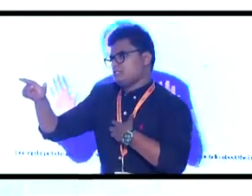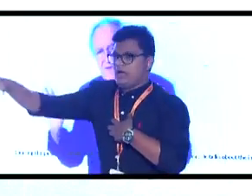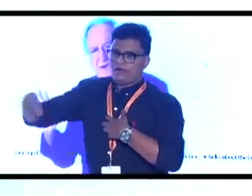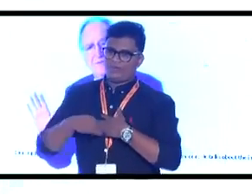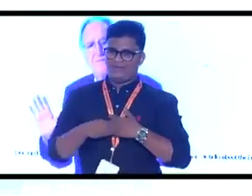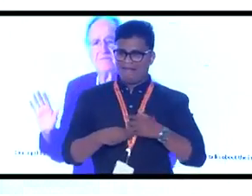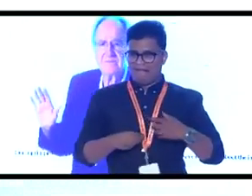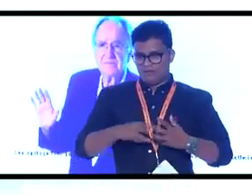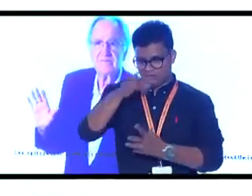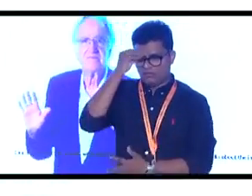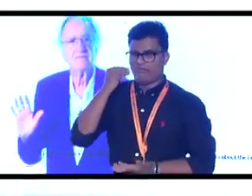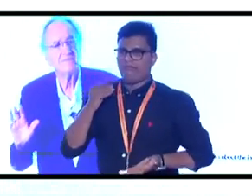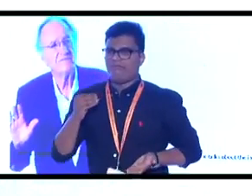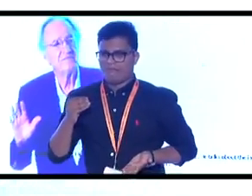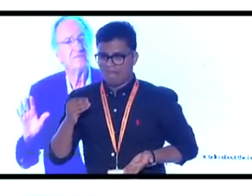Okay, fine.